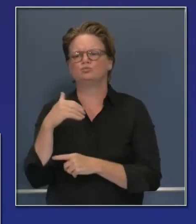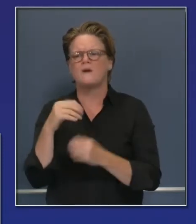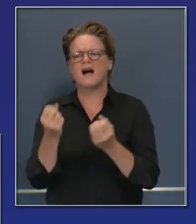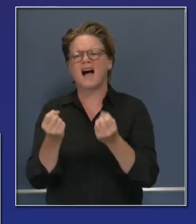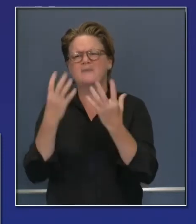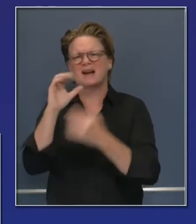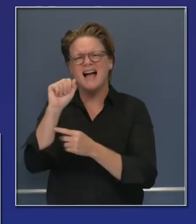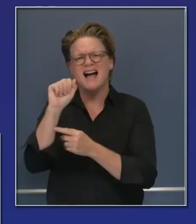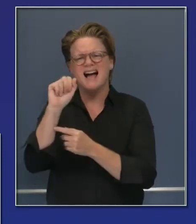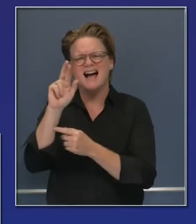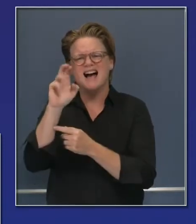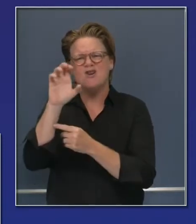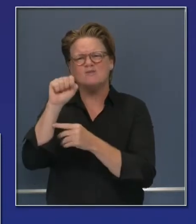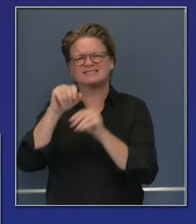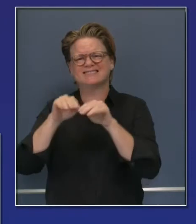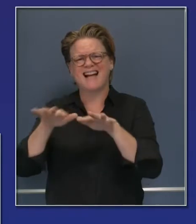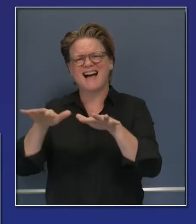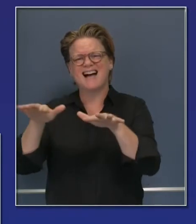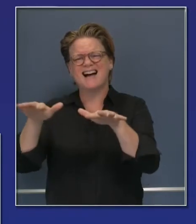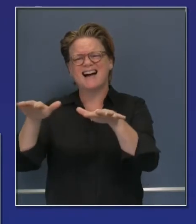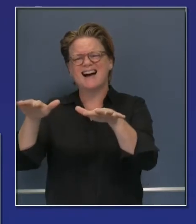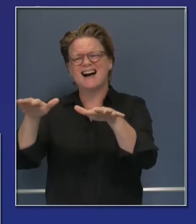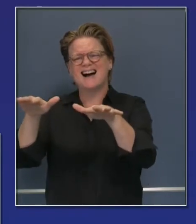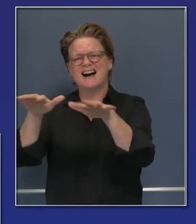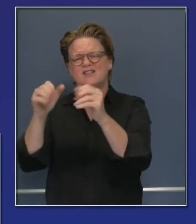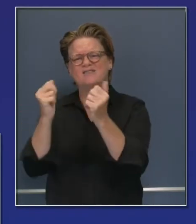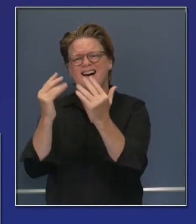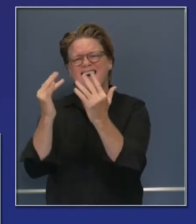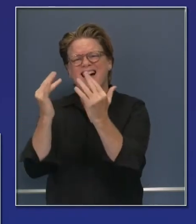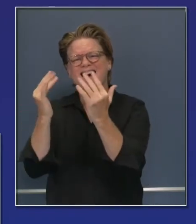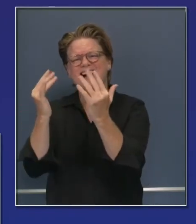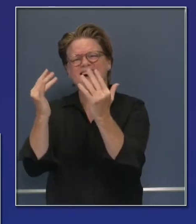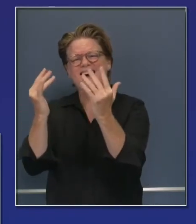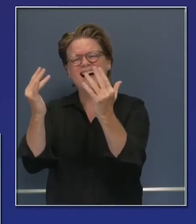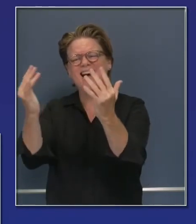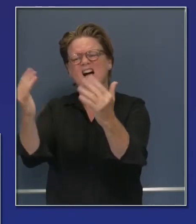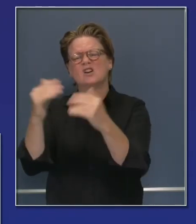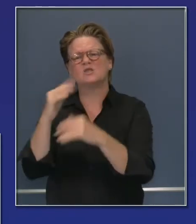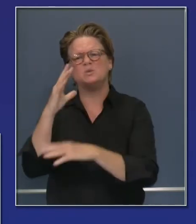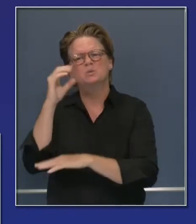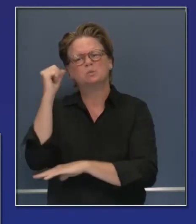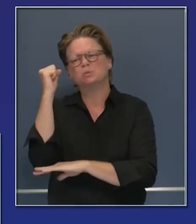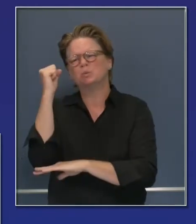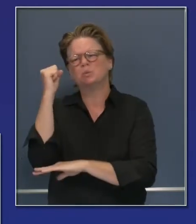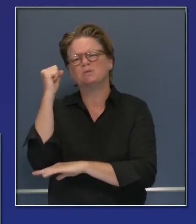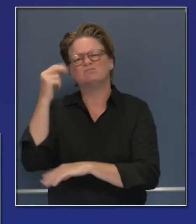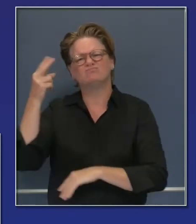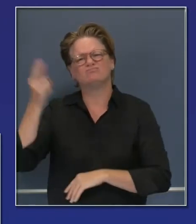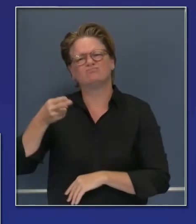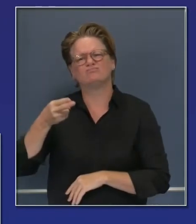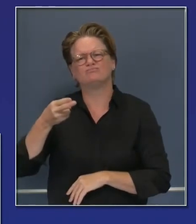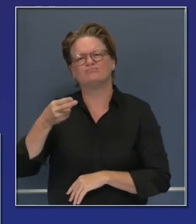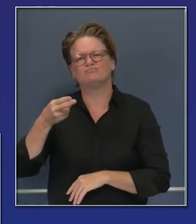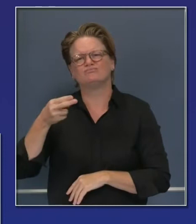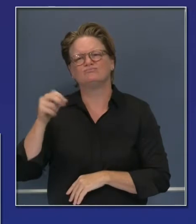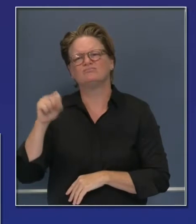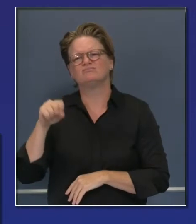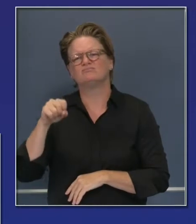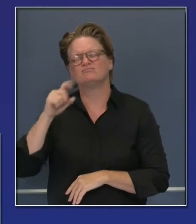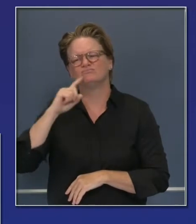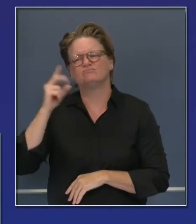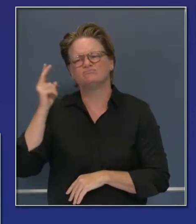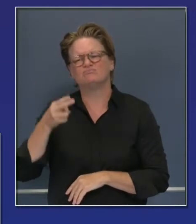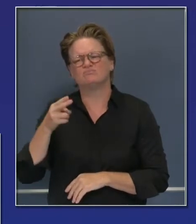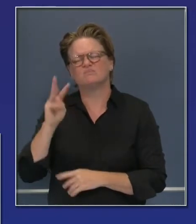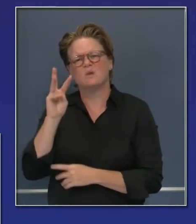that puts us not on pace to have an historic wildfire season, but actually sets the pace for an historic wildfire